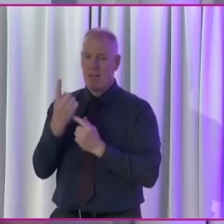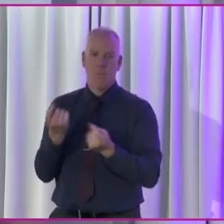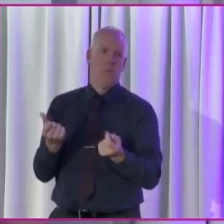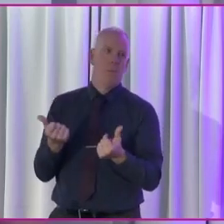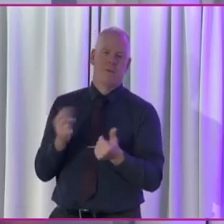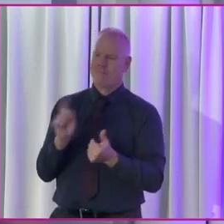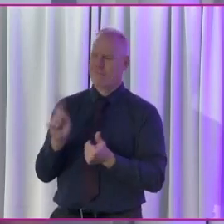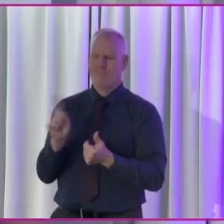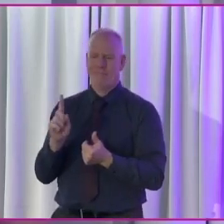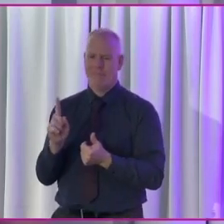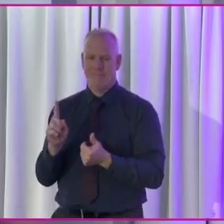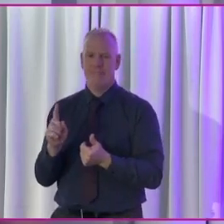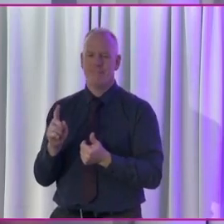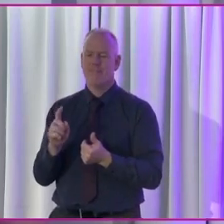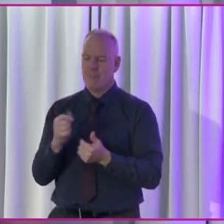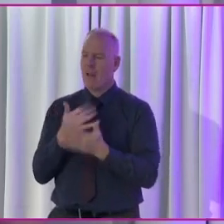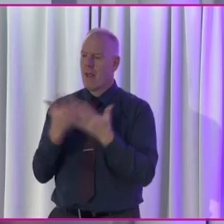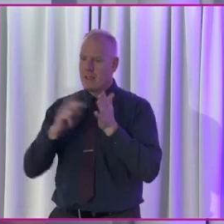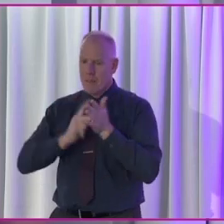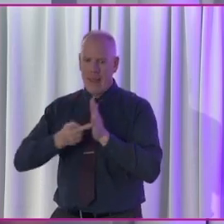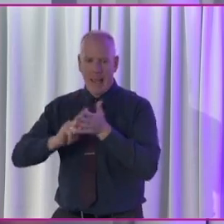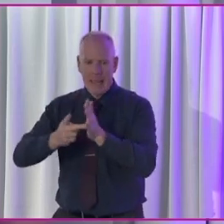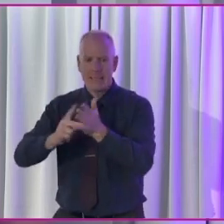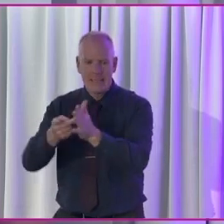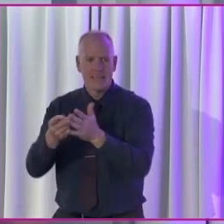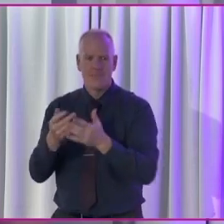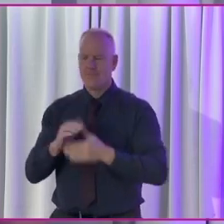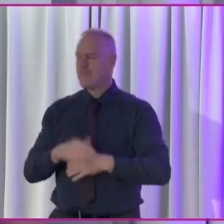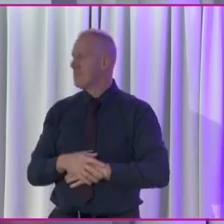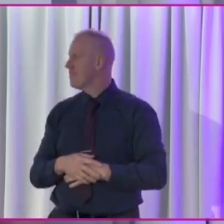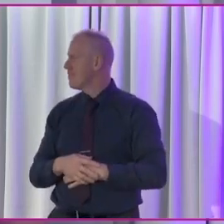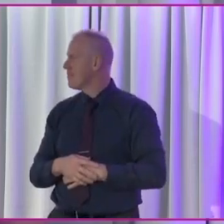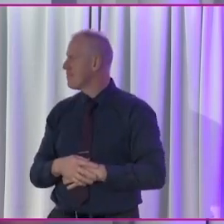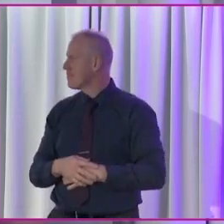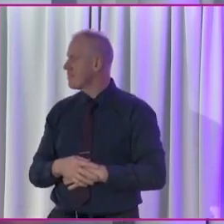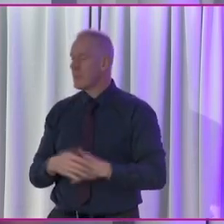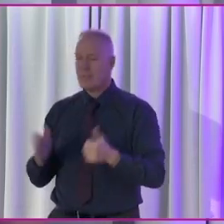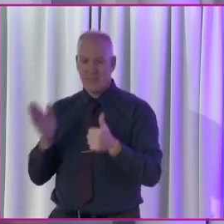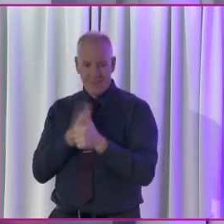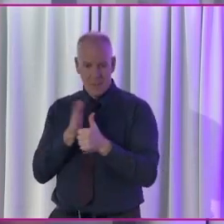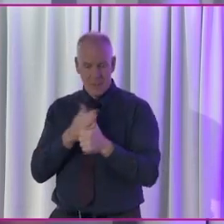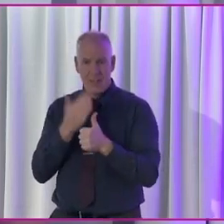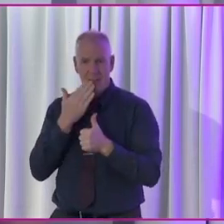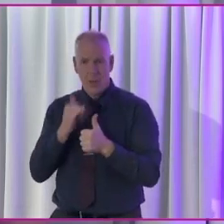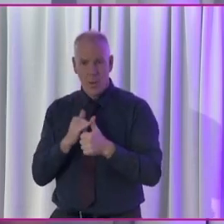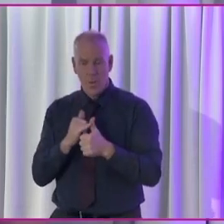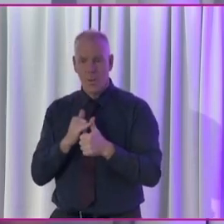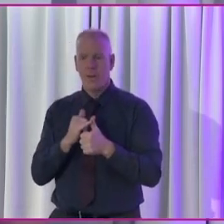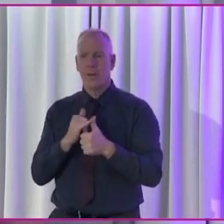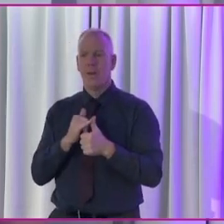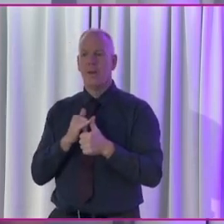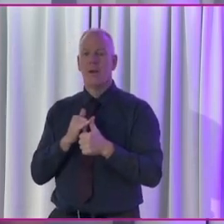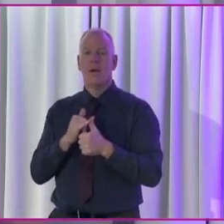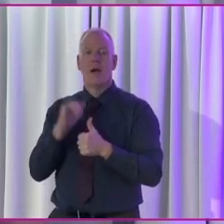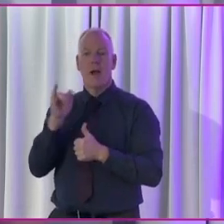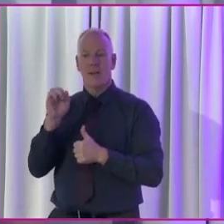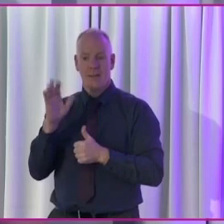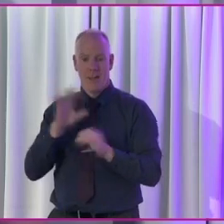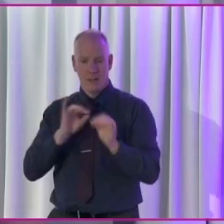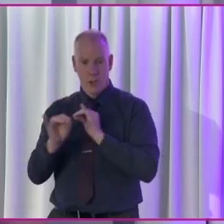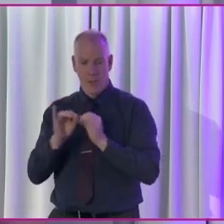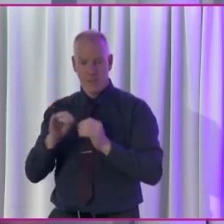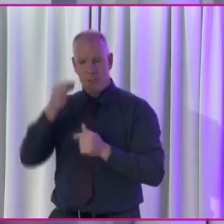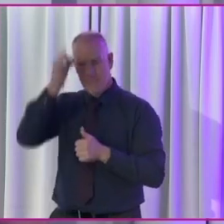this and at this scale don't just happen by magic. So first of all, I want to say thank you very much to our ISL